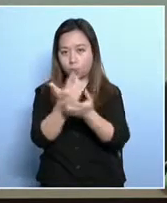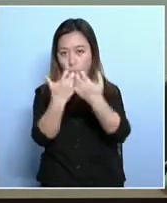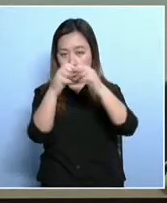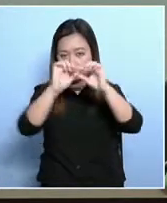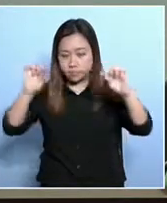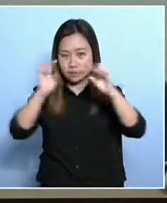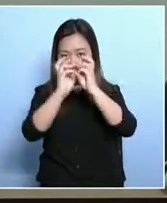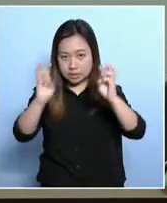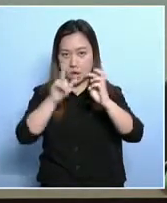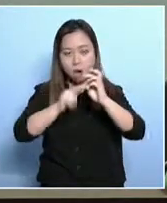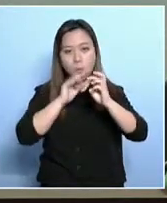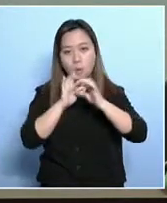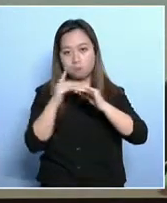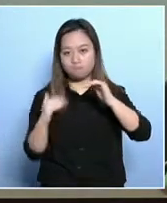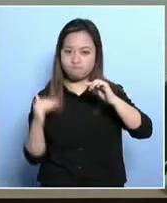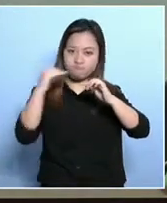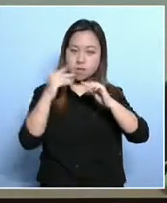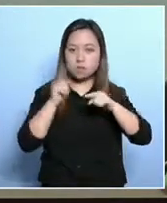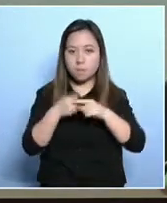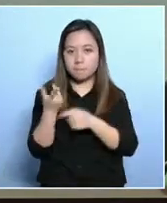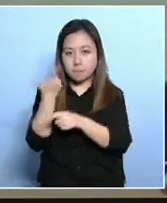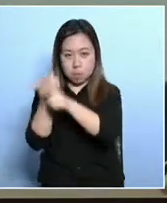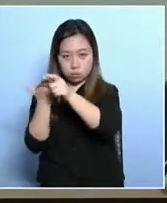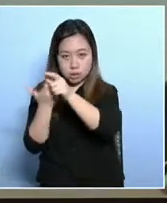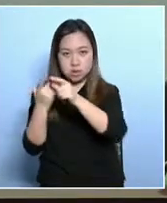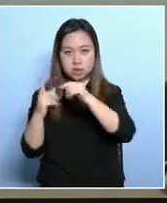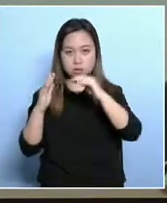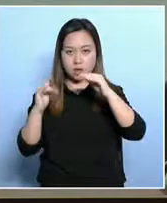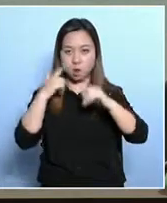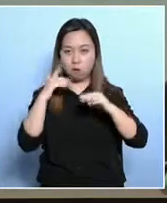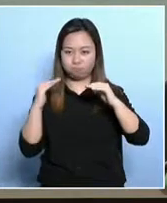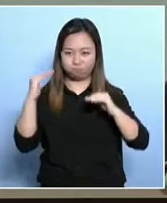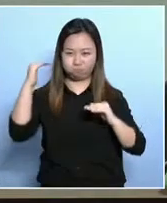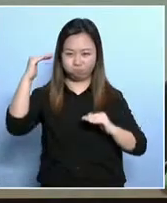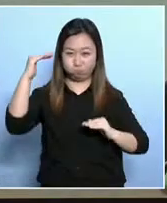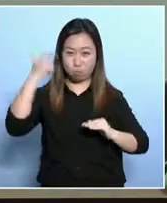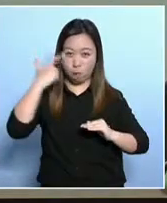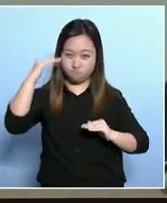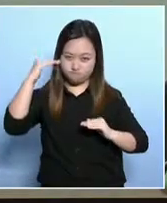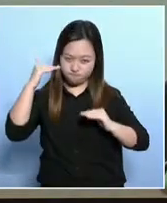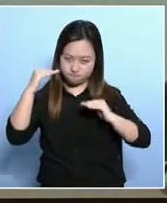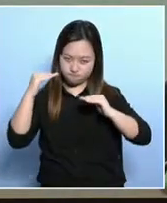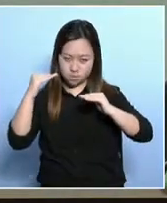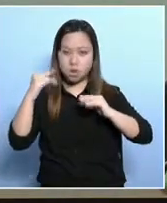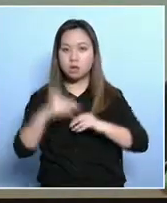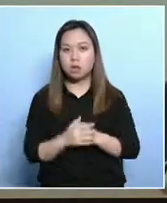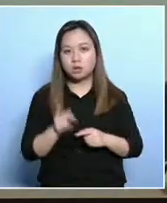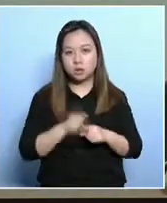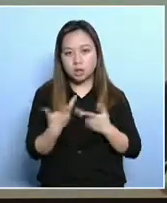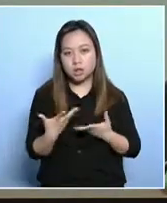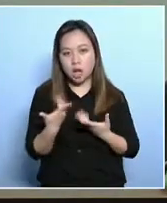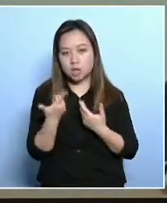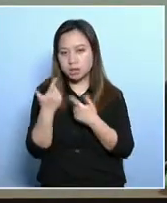income. We need to deal with the gap between the median household